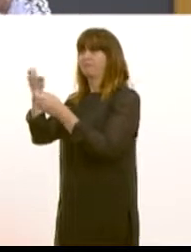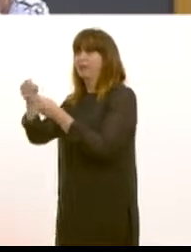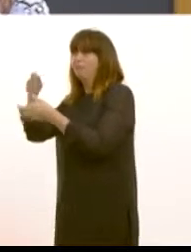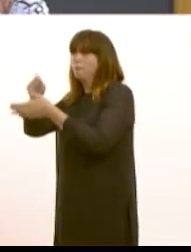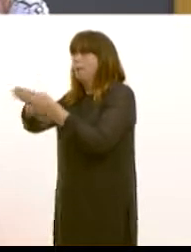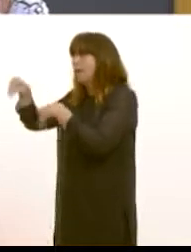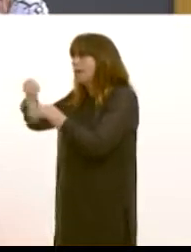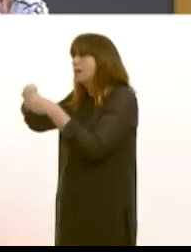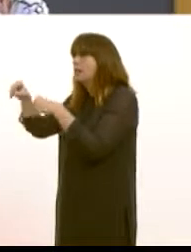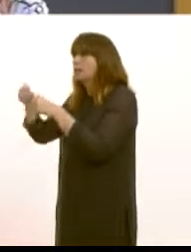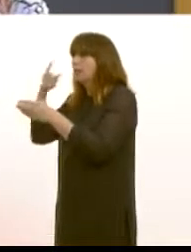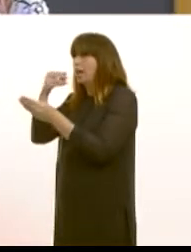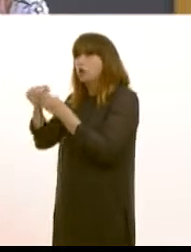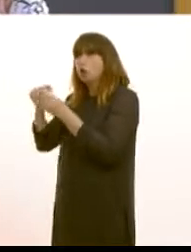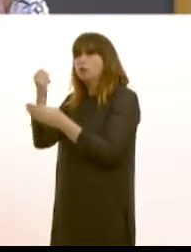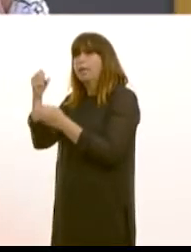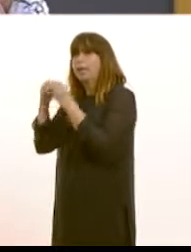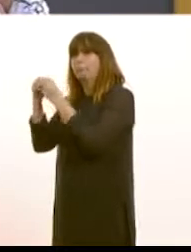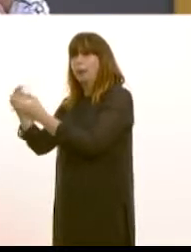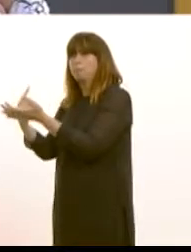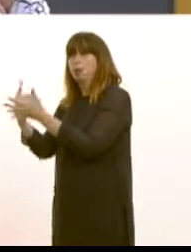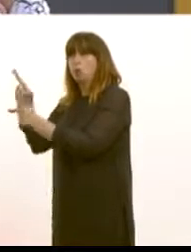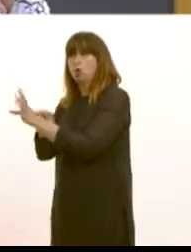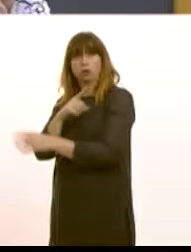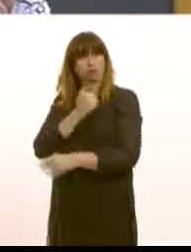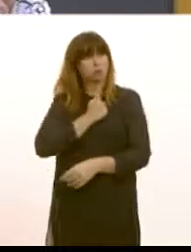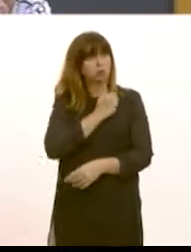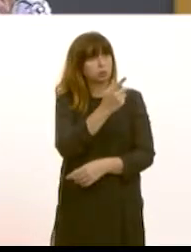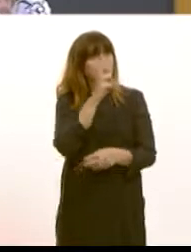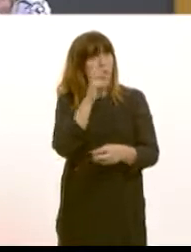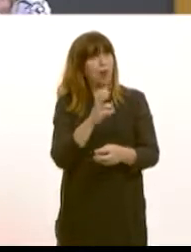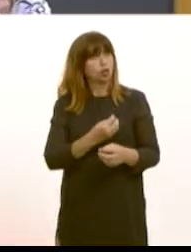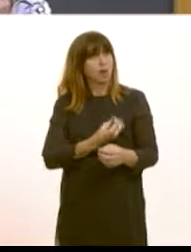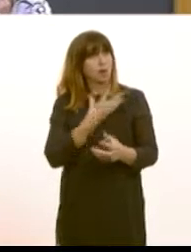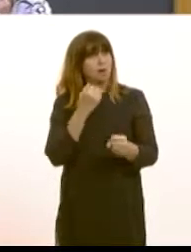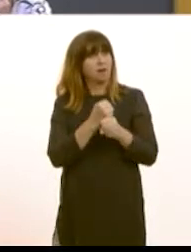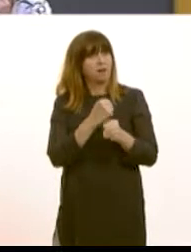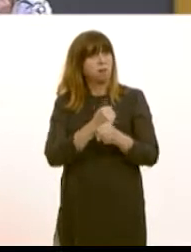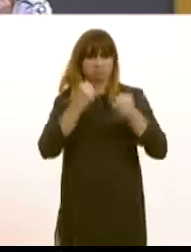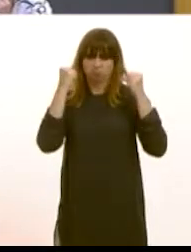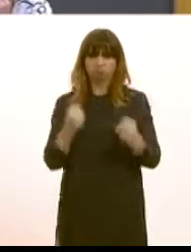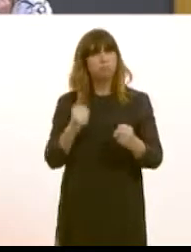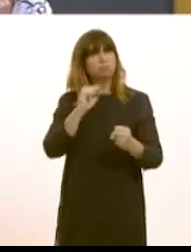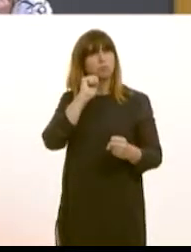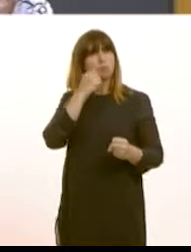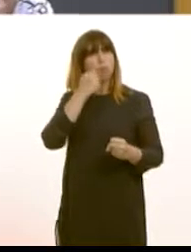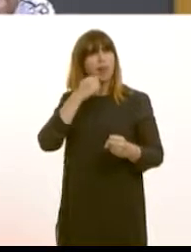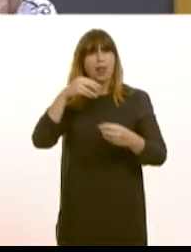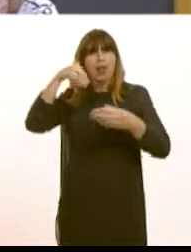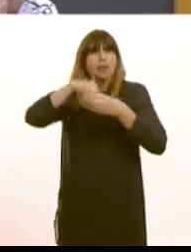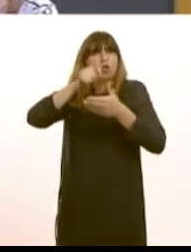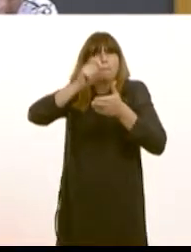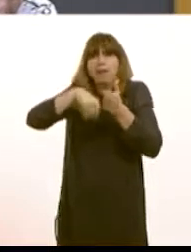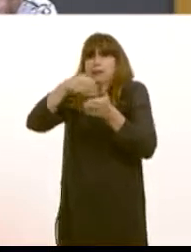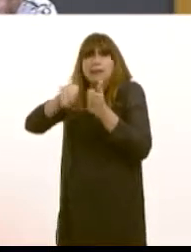cost up to £10 billion a year Would you agree with me that the Welsh Labour government commitment to having no internal market